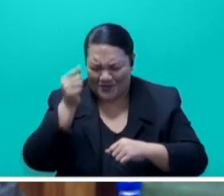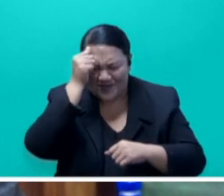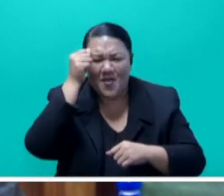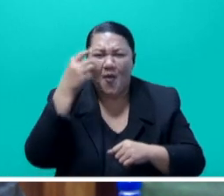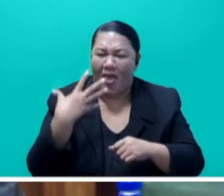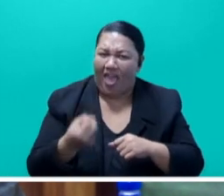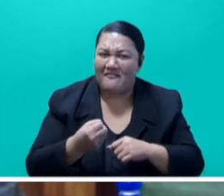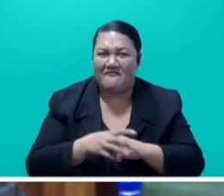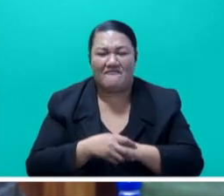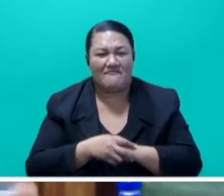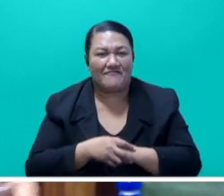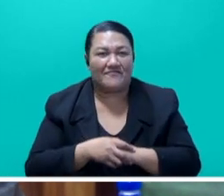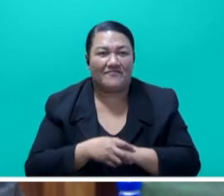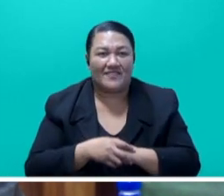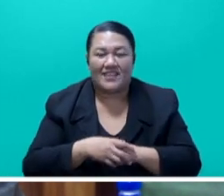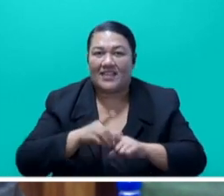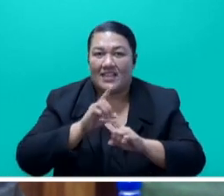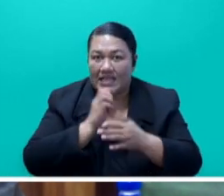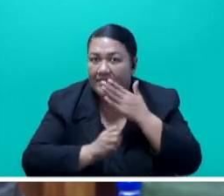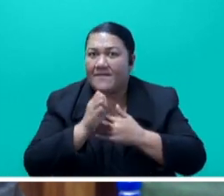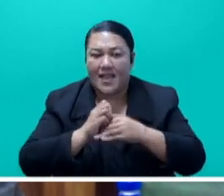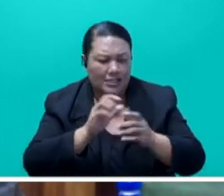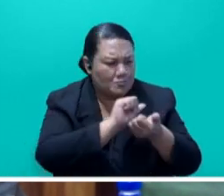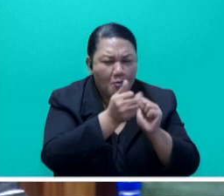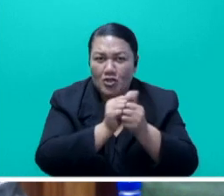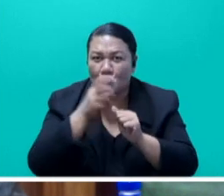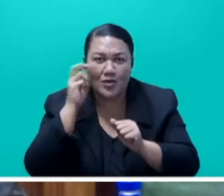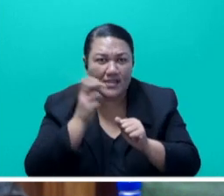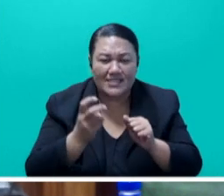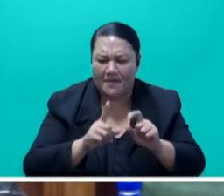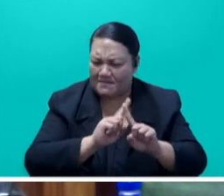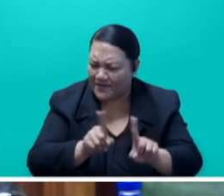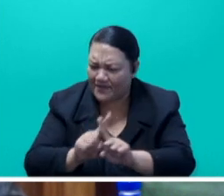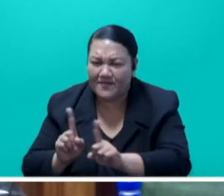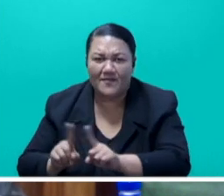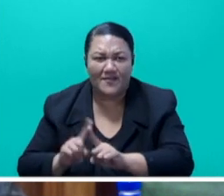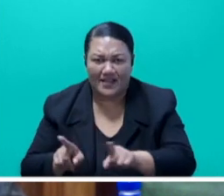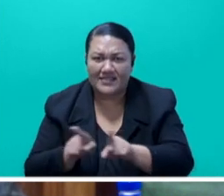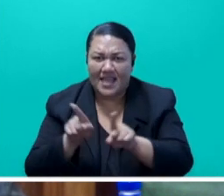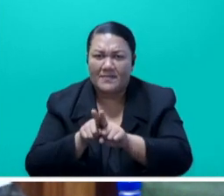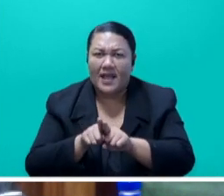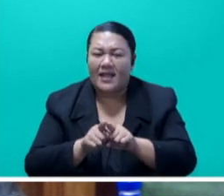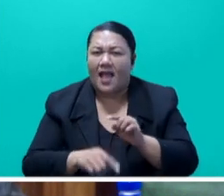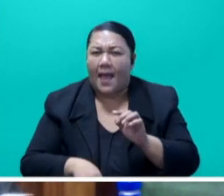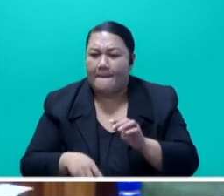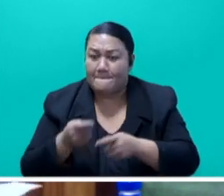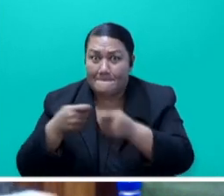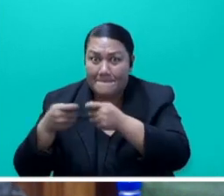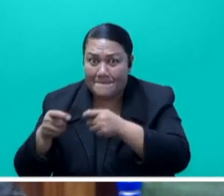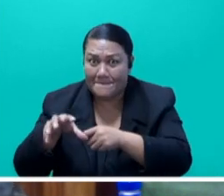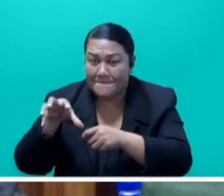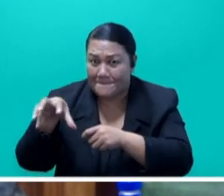events and top-tier events including sports tourism and also the mice markets, sir. With borders now open, we will